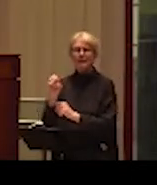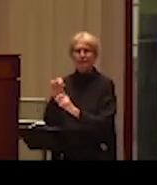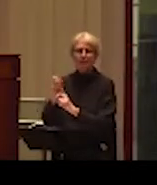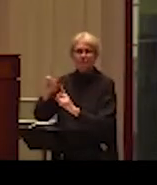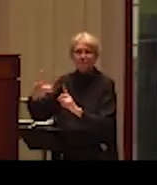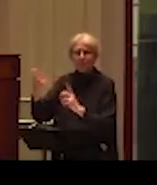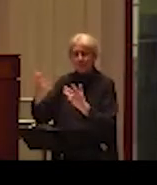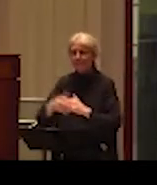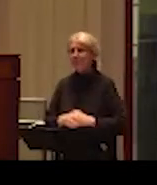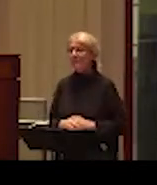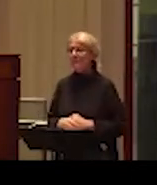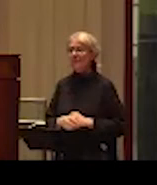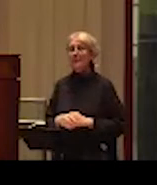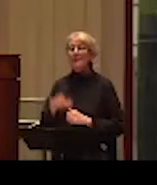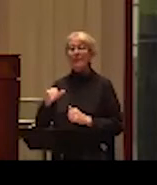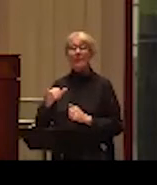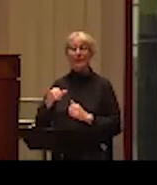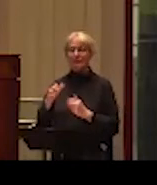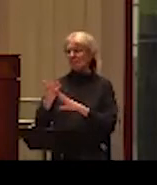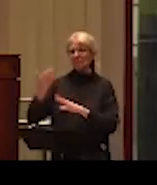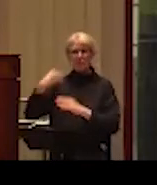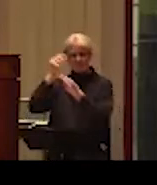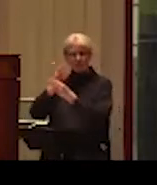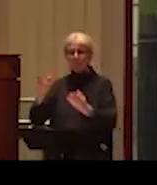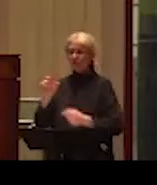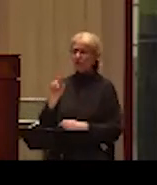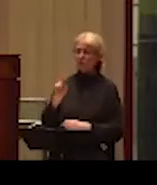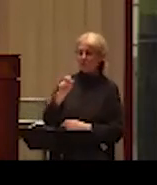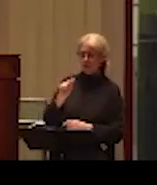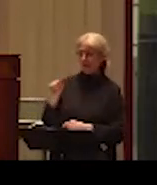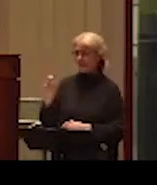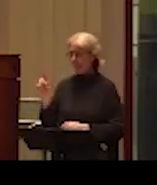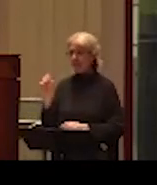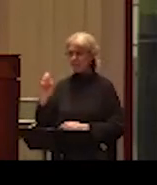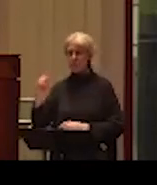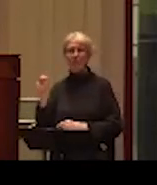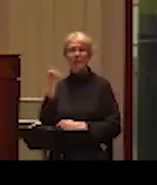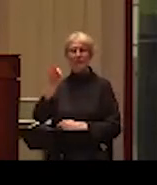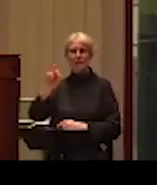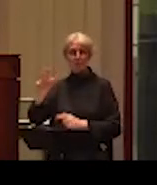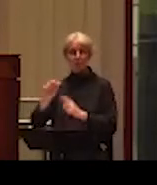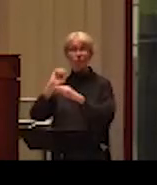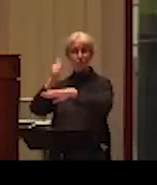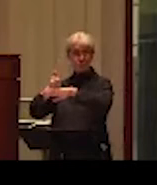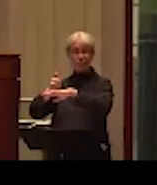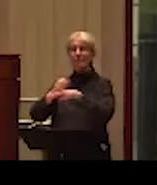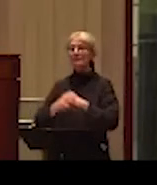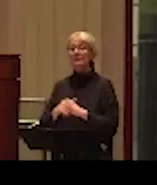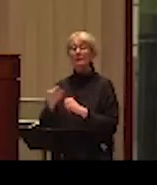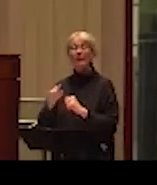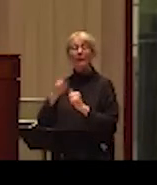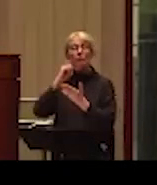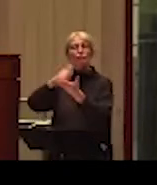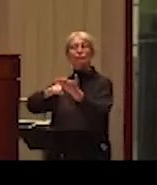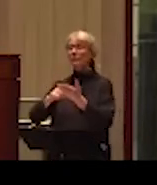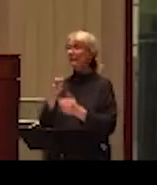this prize, as I mentioned, was endowed by Norton Ted Sterling in 1993, uh, and it can be awarded for any work